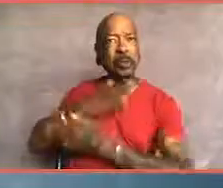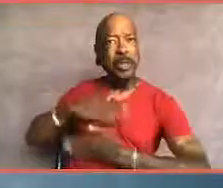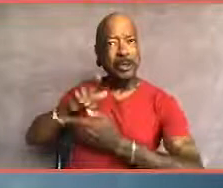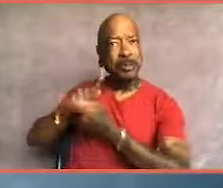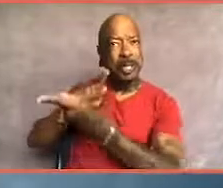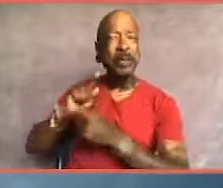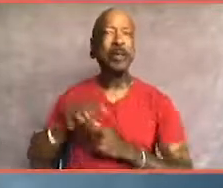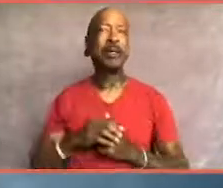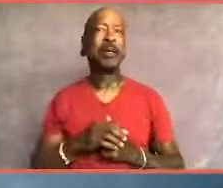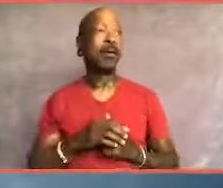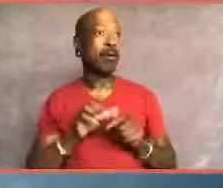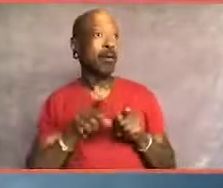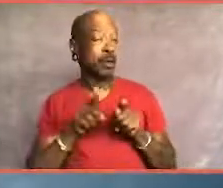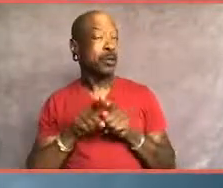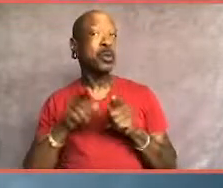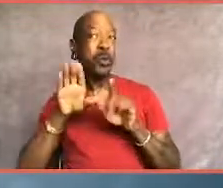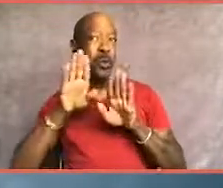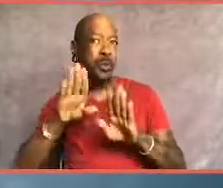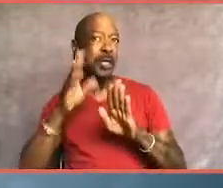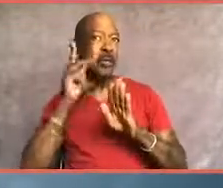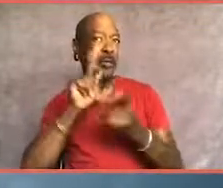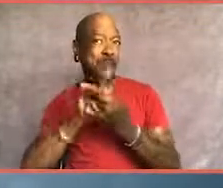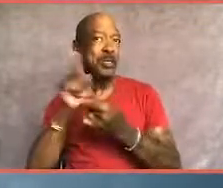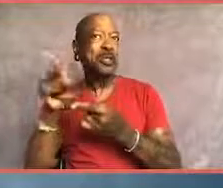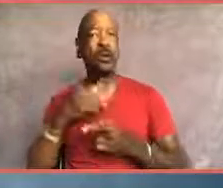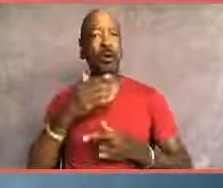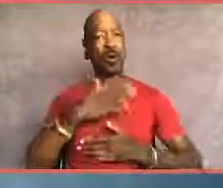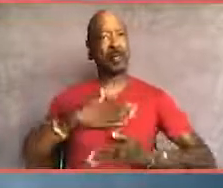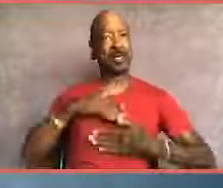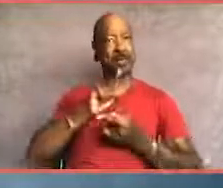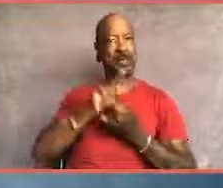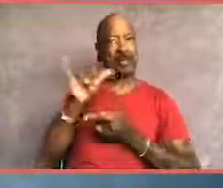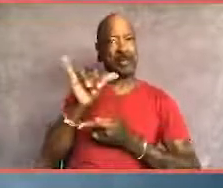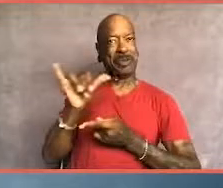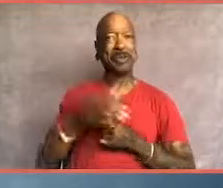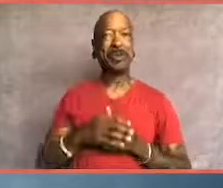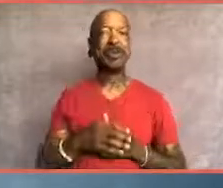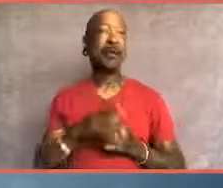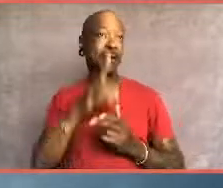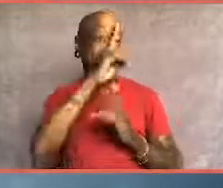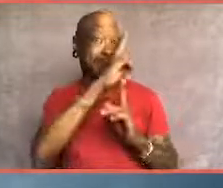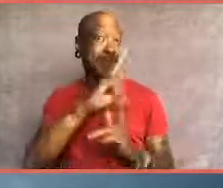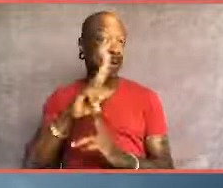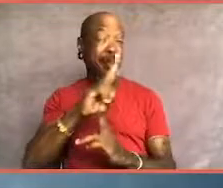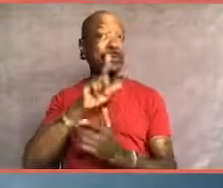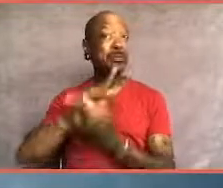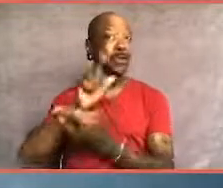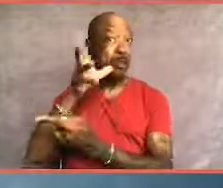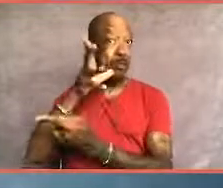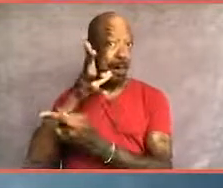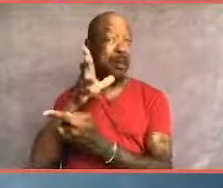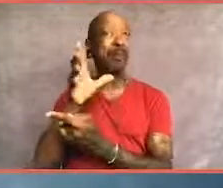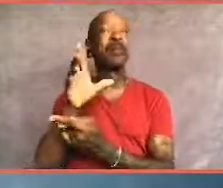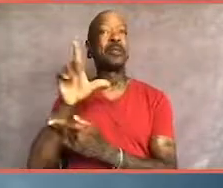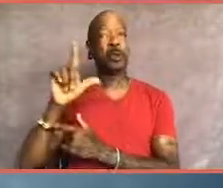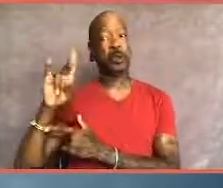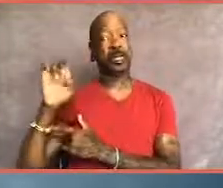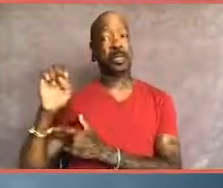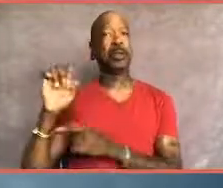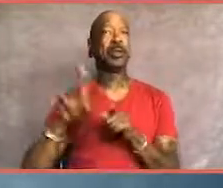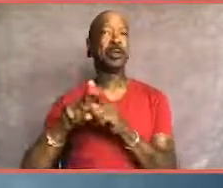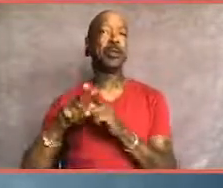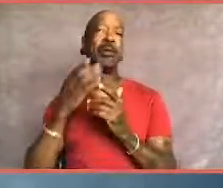It's a pleasure meeting you. And it's an honor to meet your mom, Lucille, as well. Thank you so much.